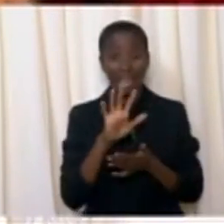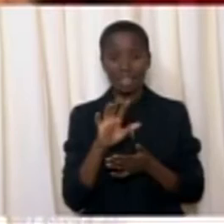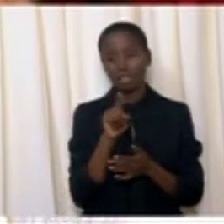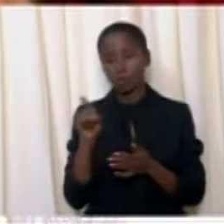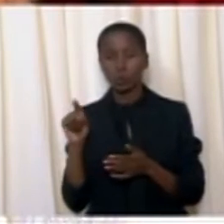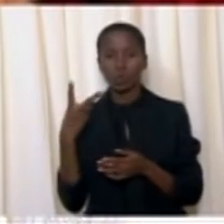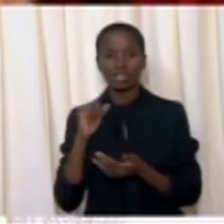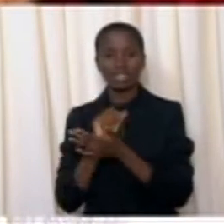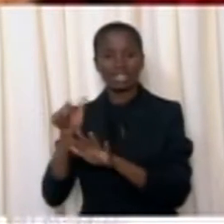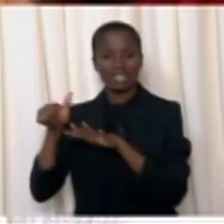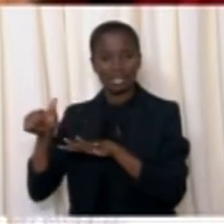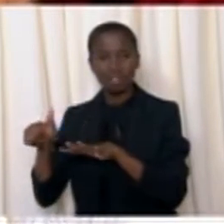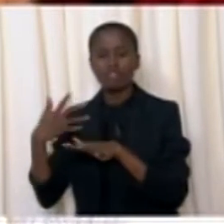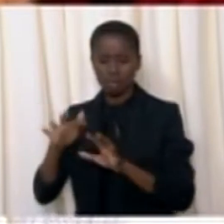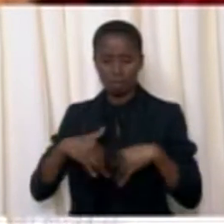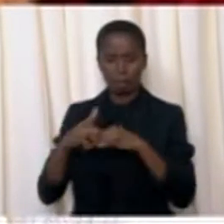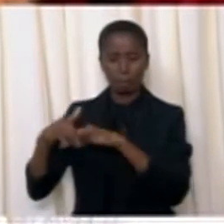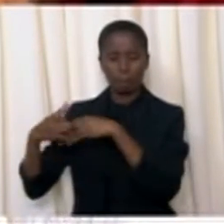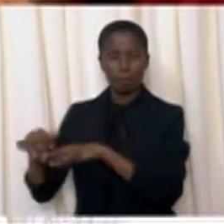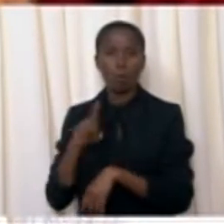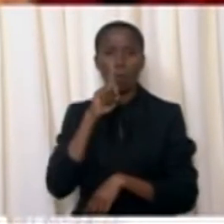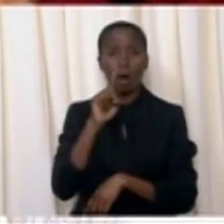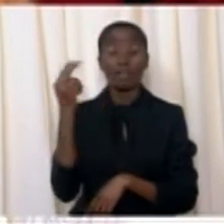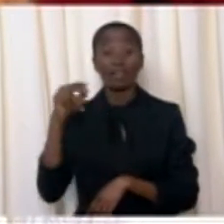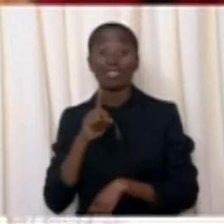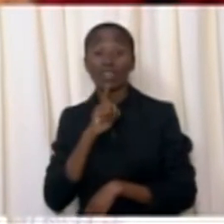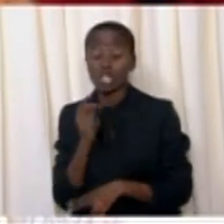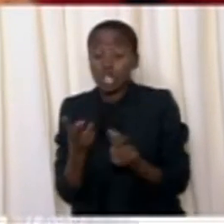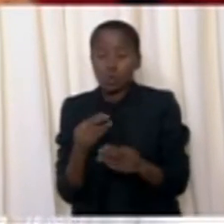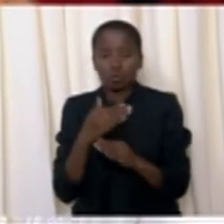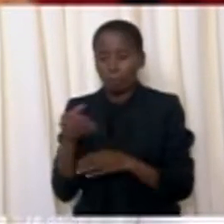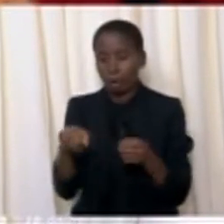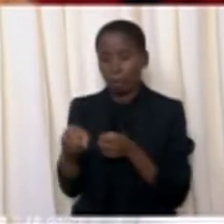economy created more than 700,000 new jobs.